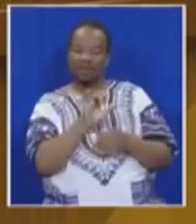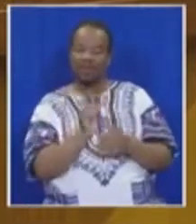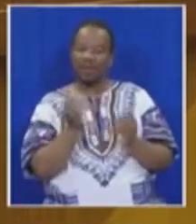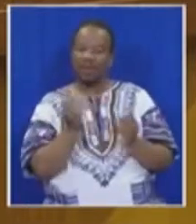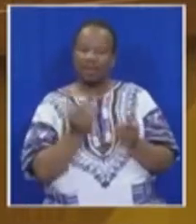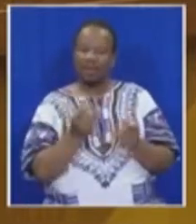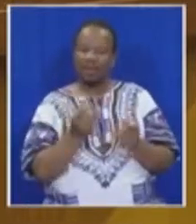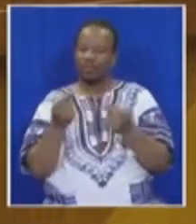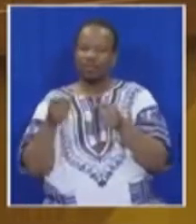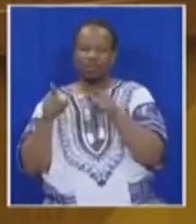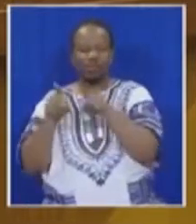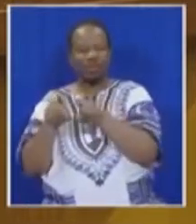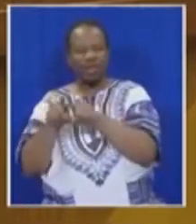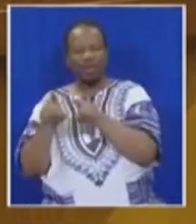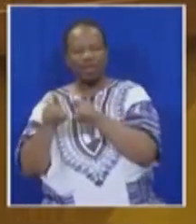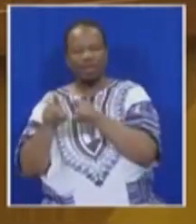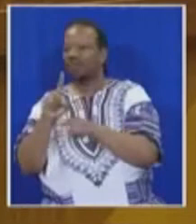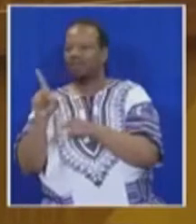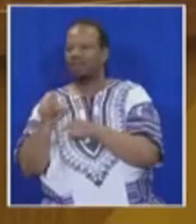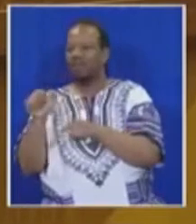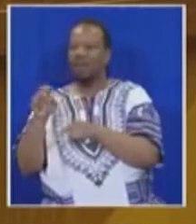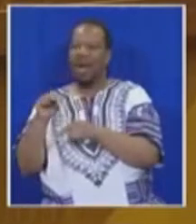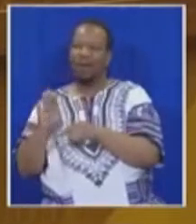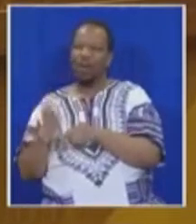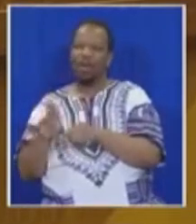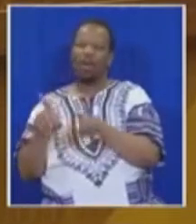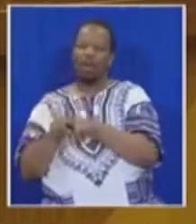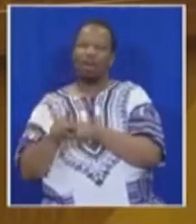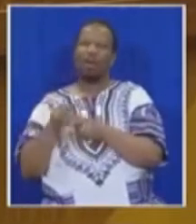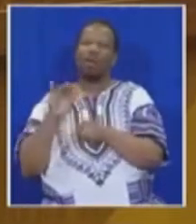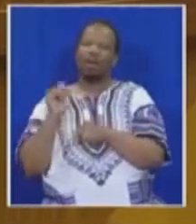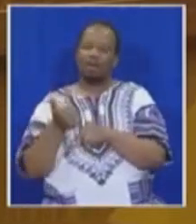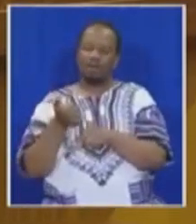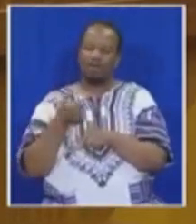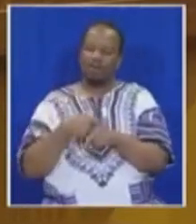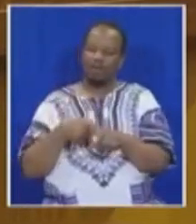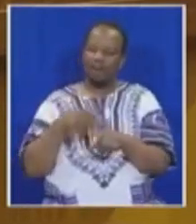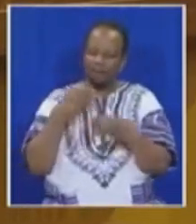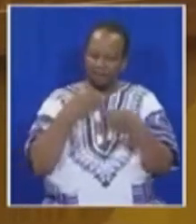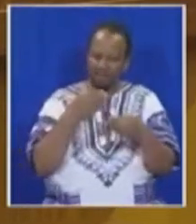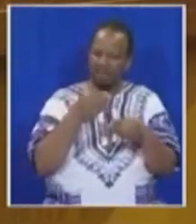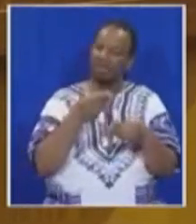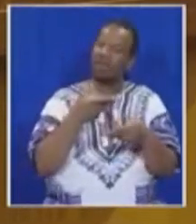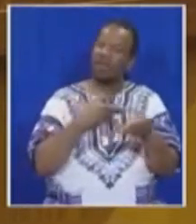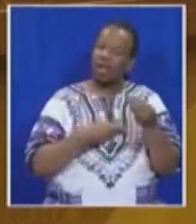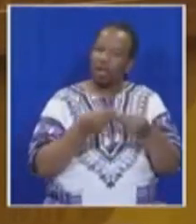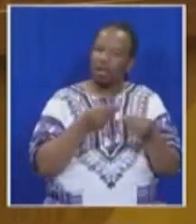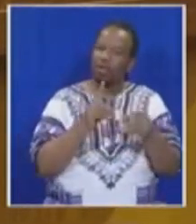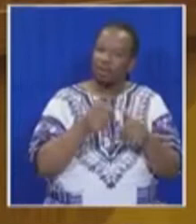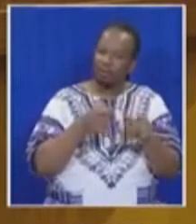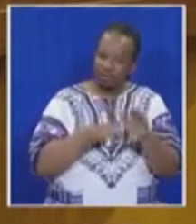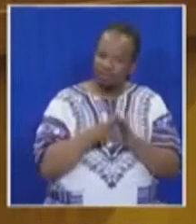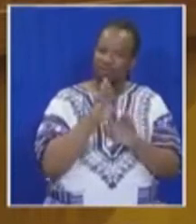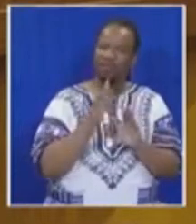Zimbabwe's land reform agenda, saying black business economic empowerment has been more important and successful in South